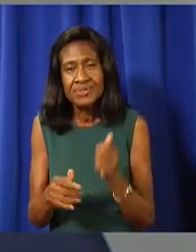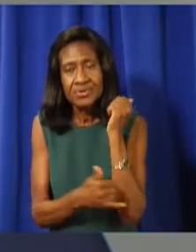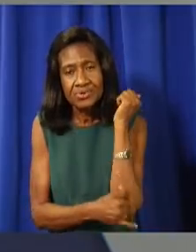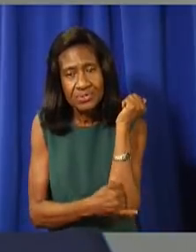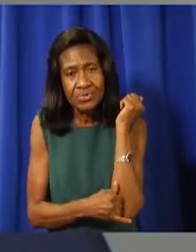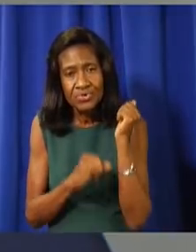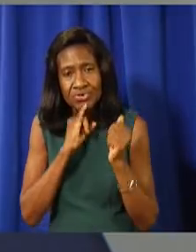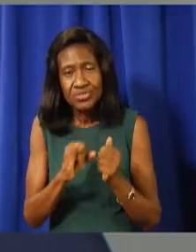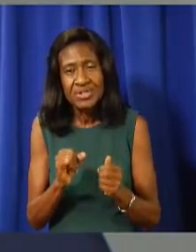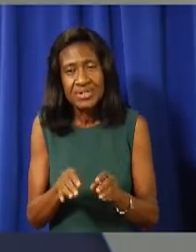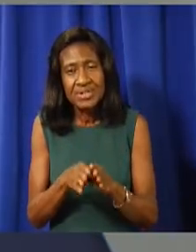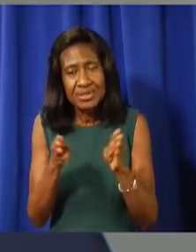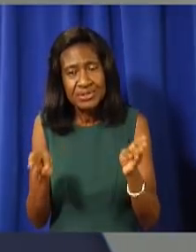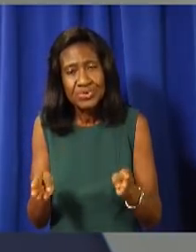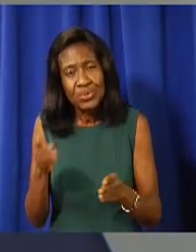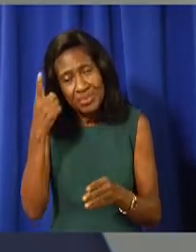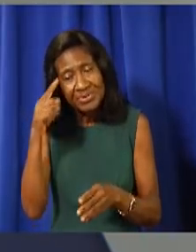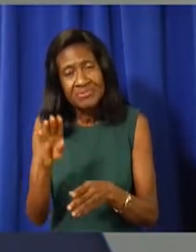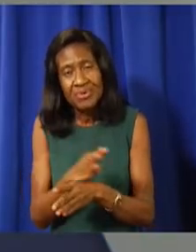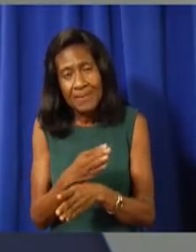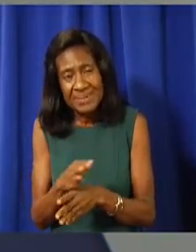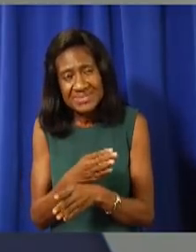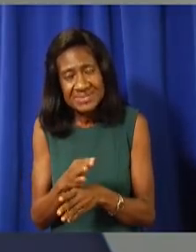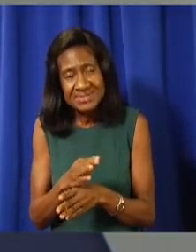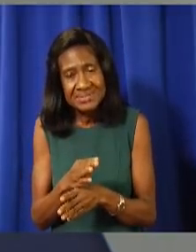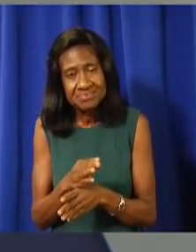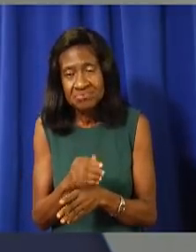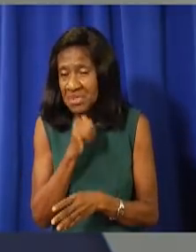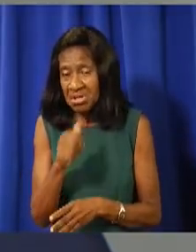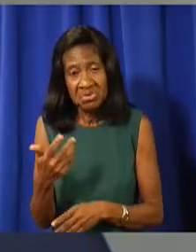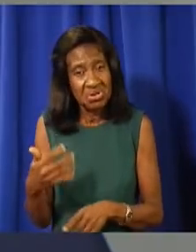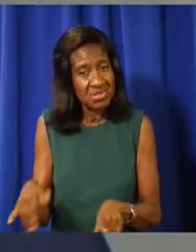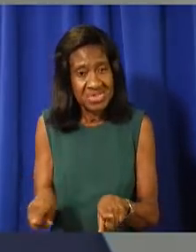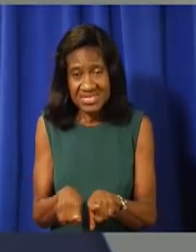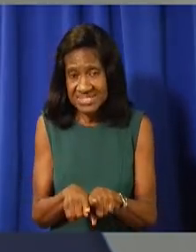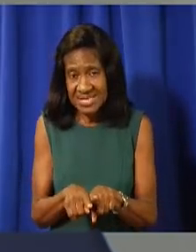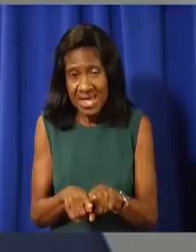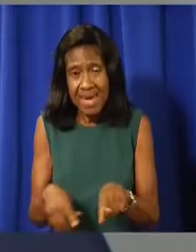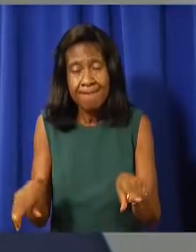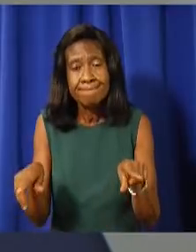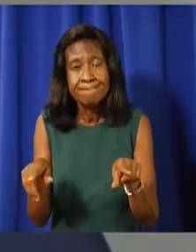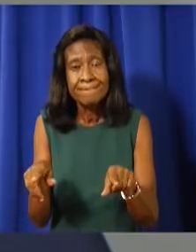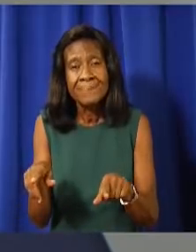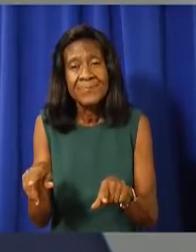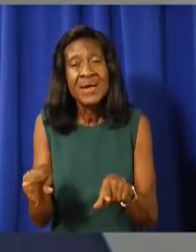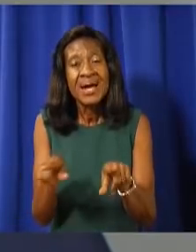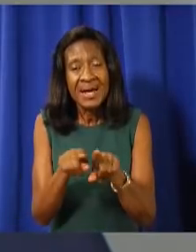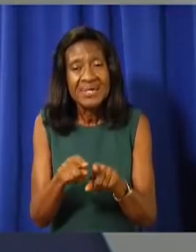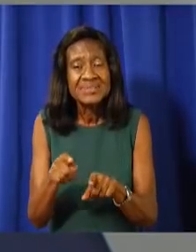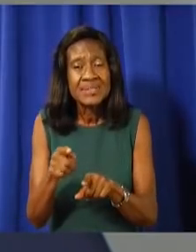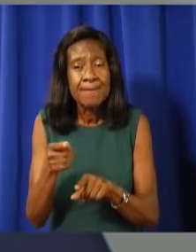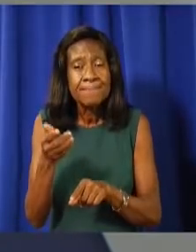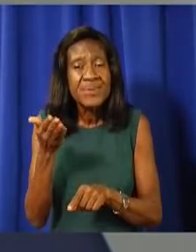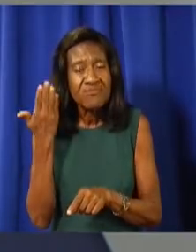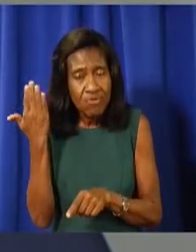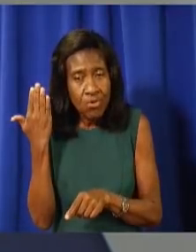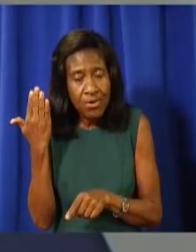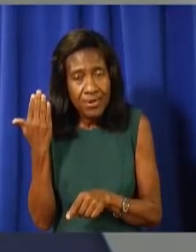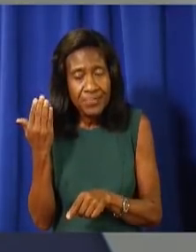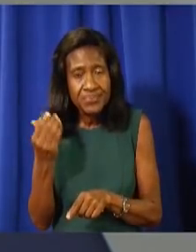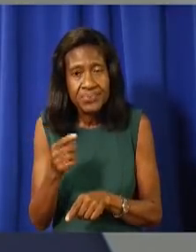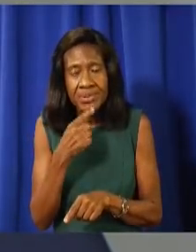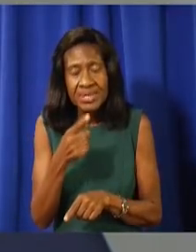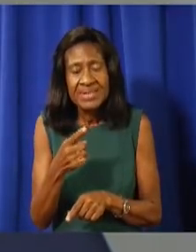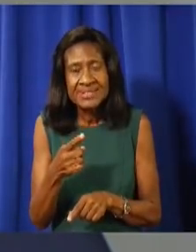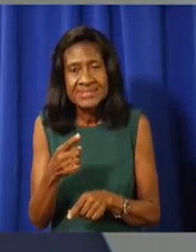it will not be business as usual overnight. Although the airlines are allowed to start offering services from